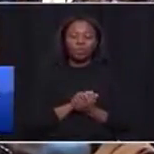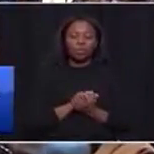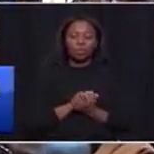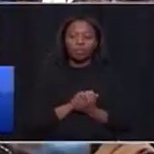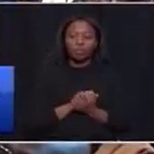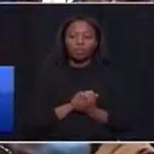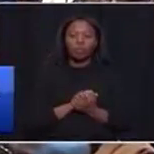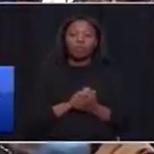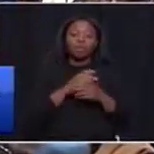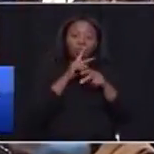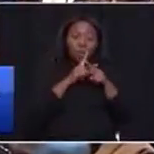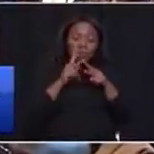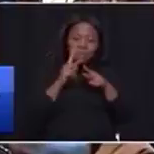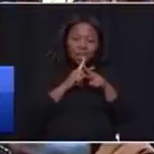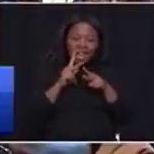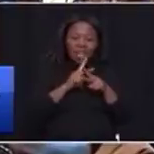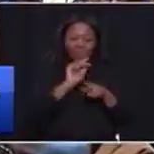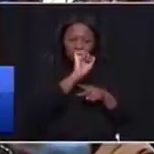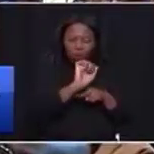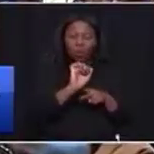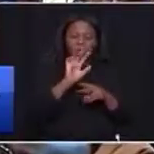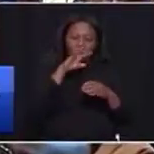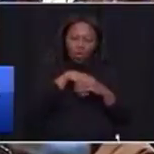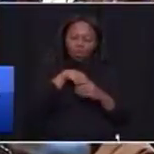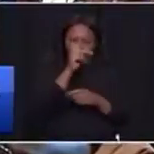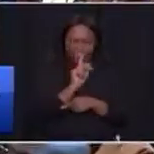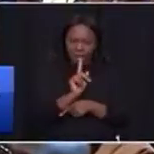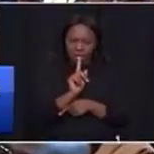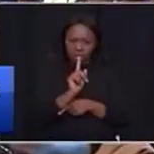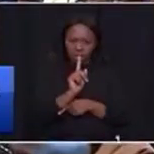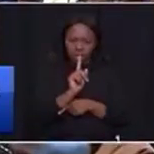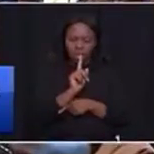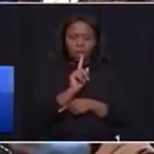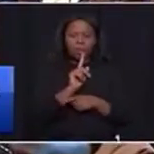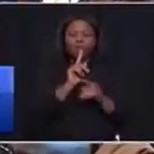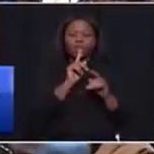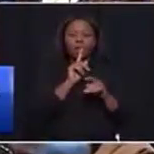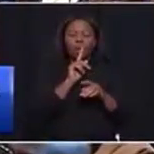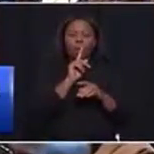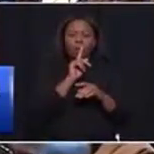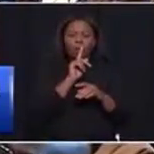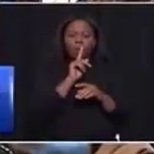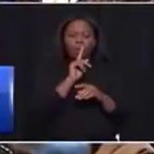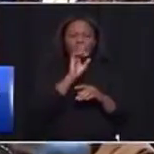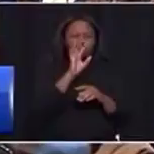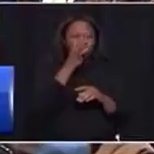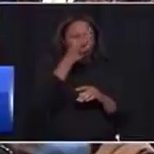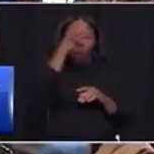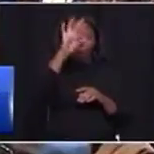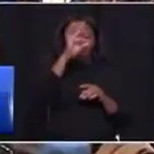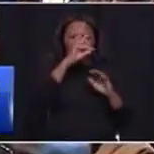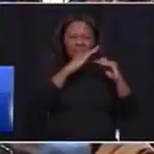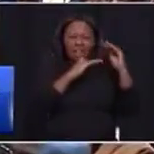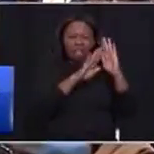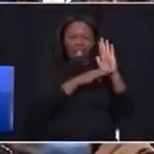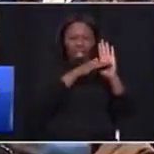Your plan must also include the upgrading of hostels. I am sick and tired of always having